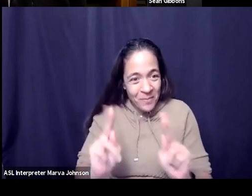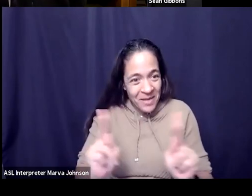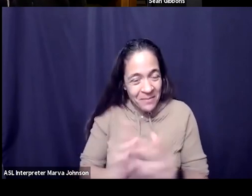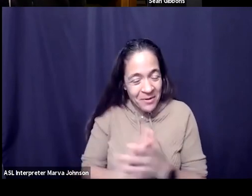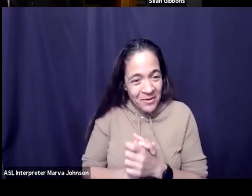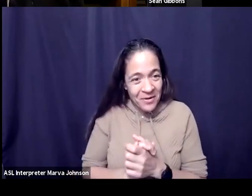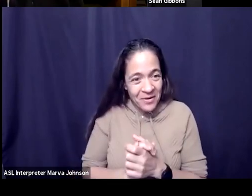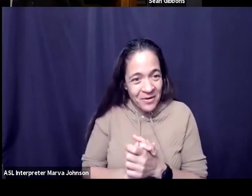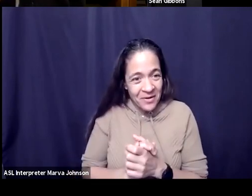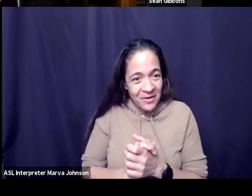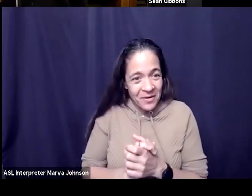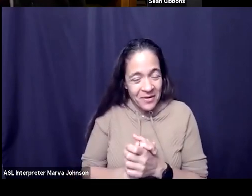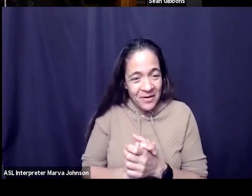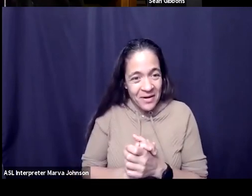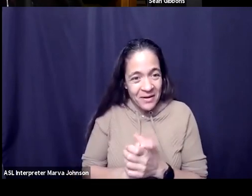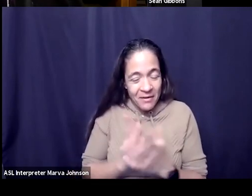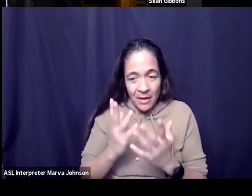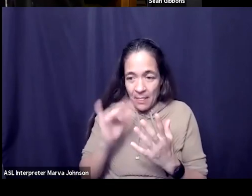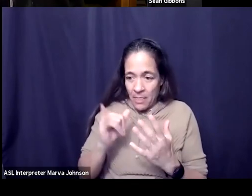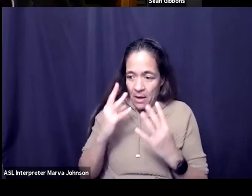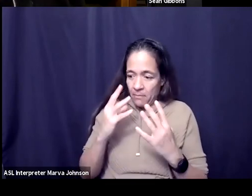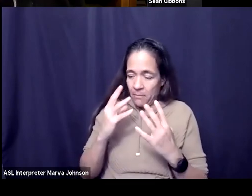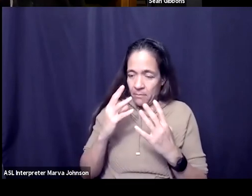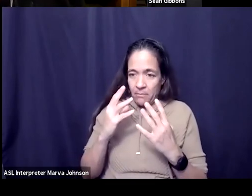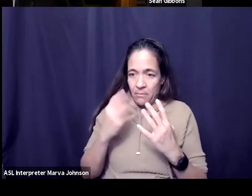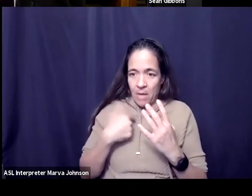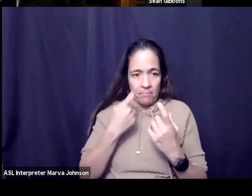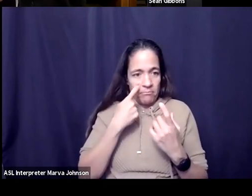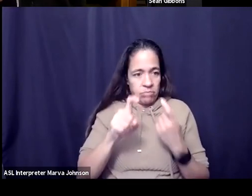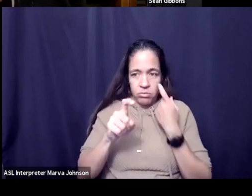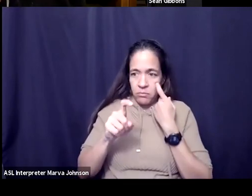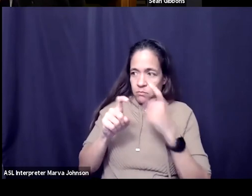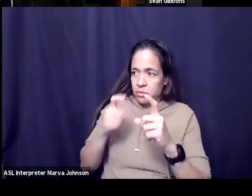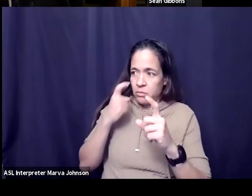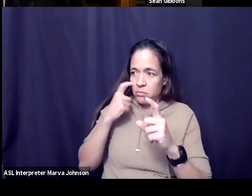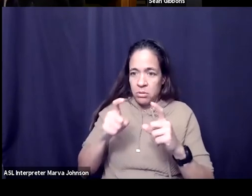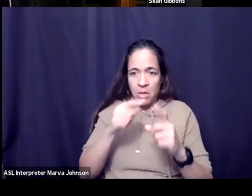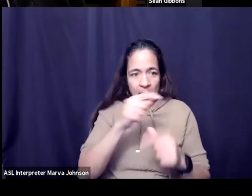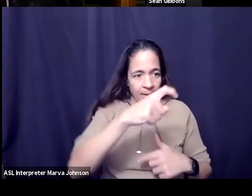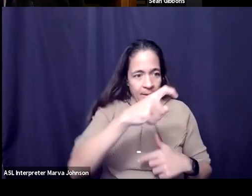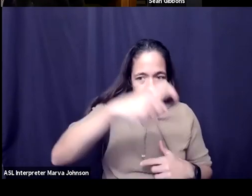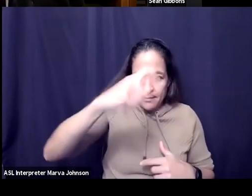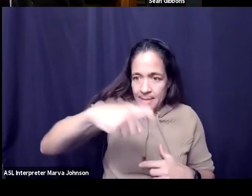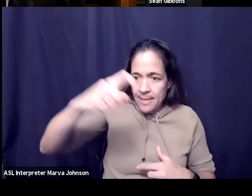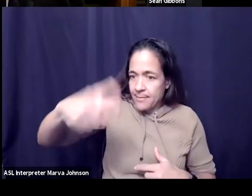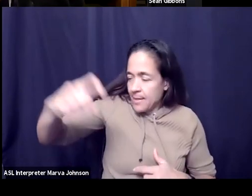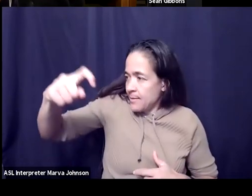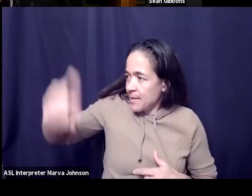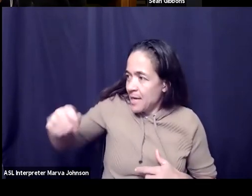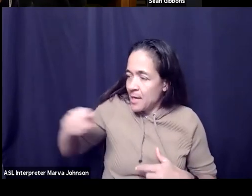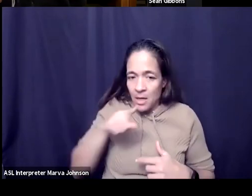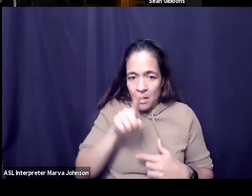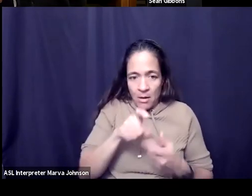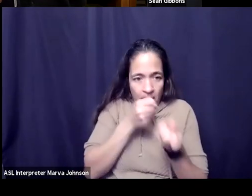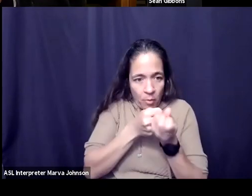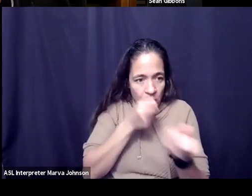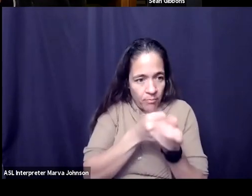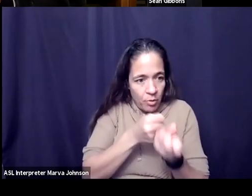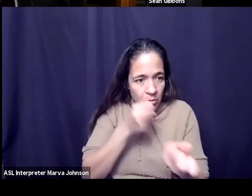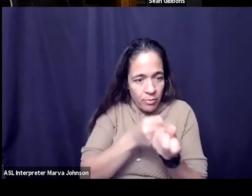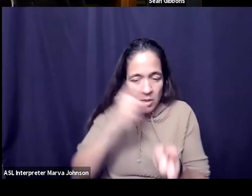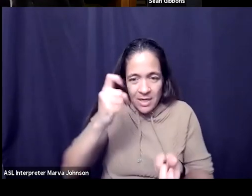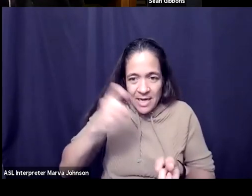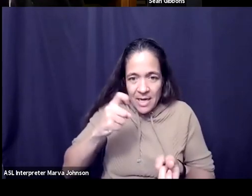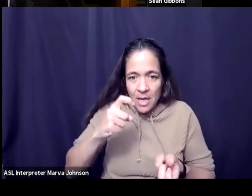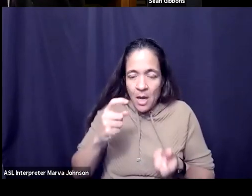seeing needs and feeling needs and doing something about it or supporting others that do something about it i you know i